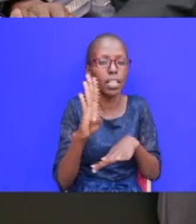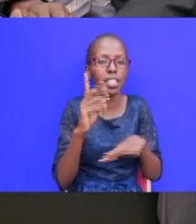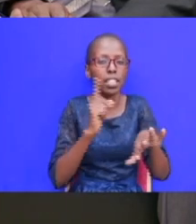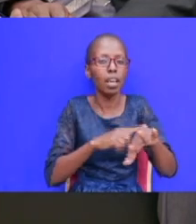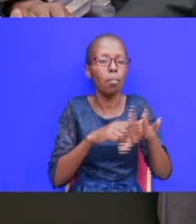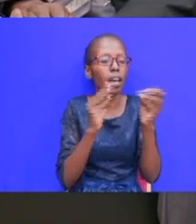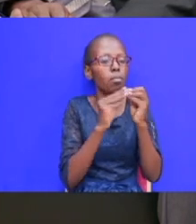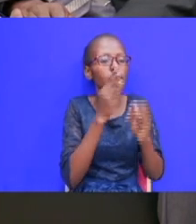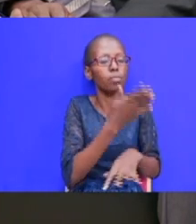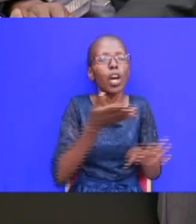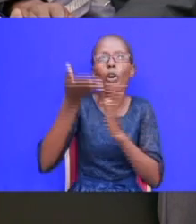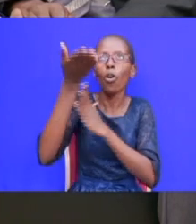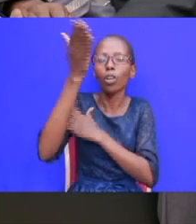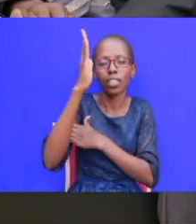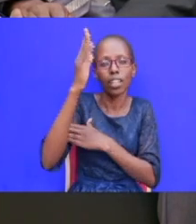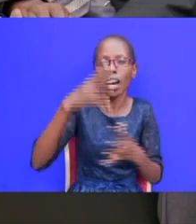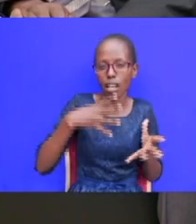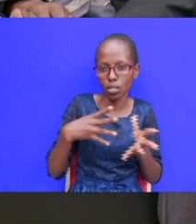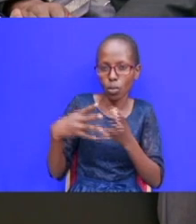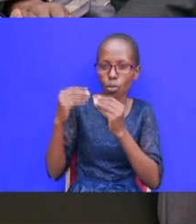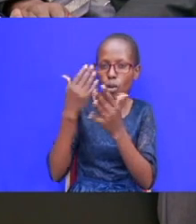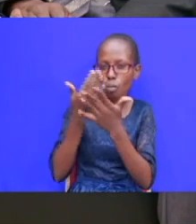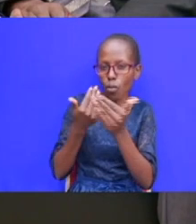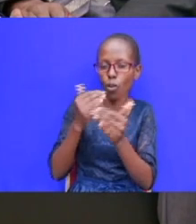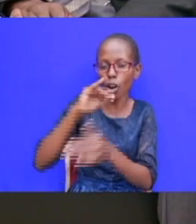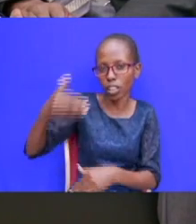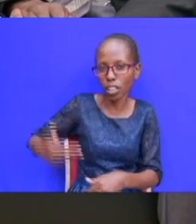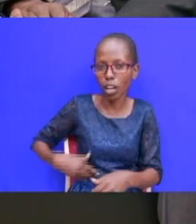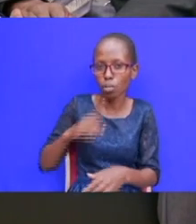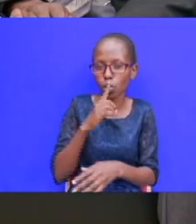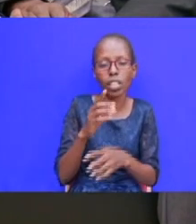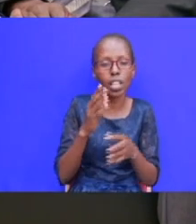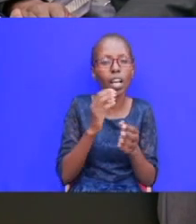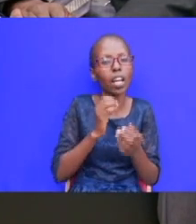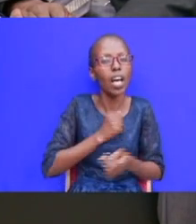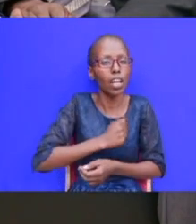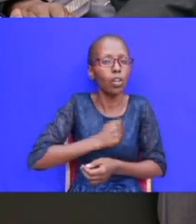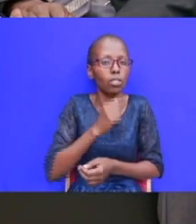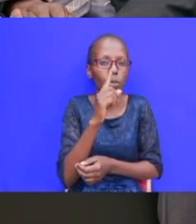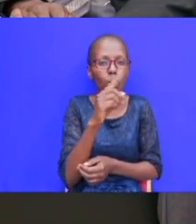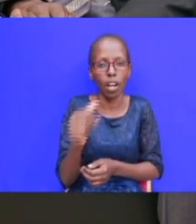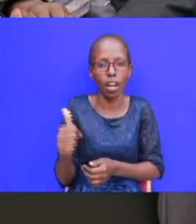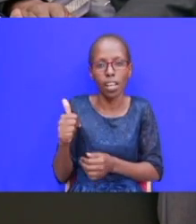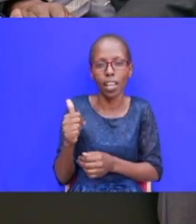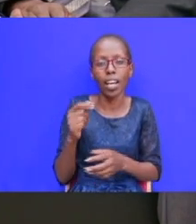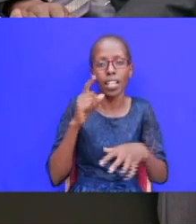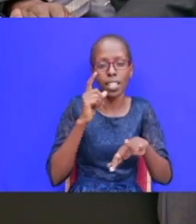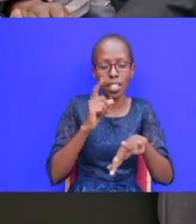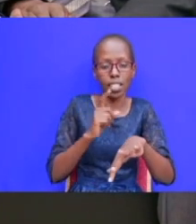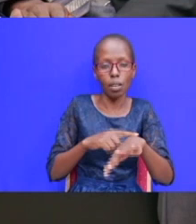had gone ahead and soften the heart of eso so that they can be able to reconcile and today as we speak it